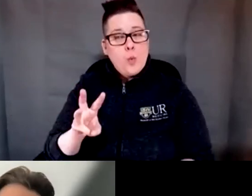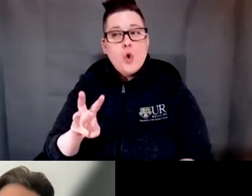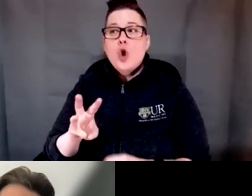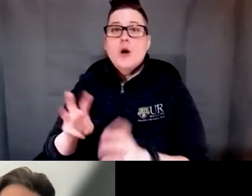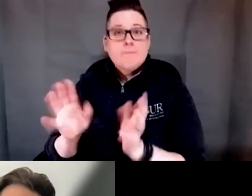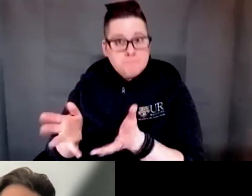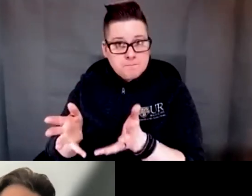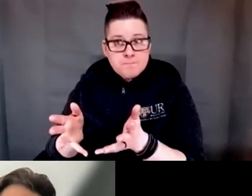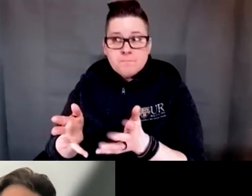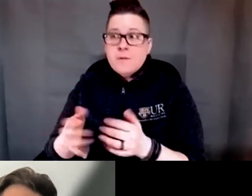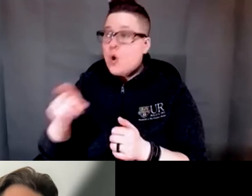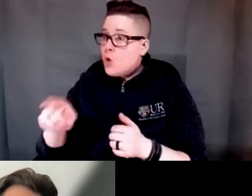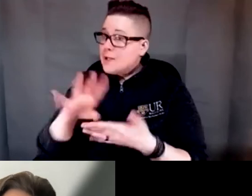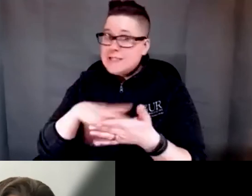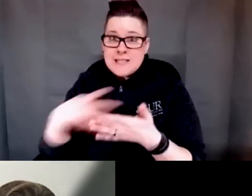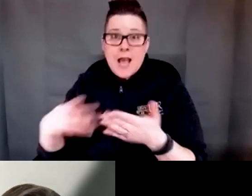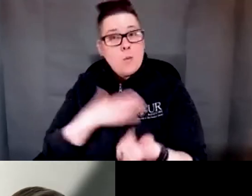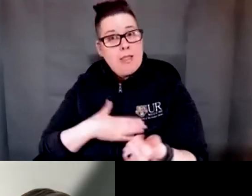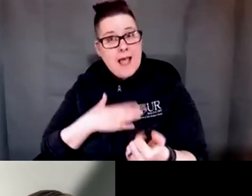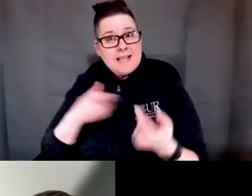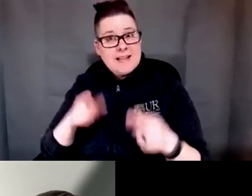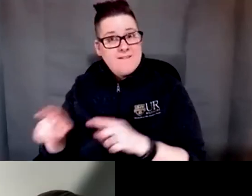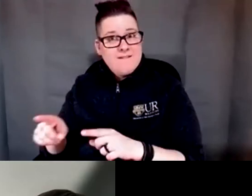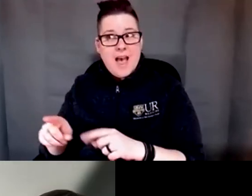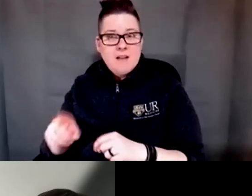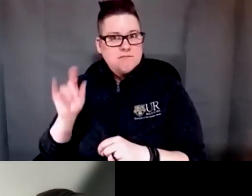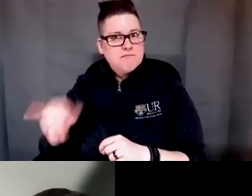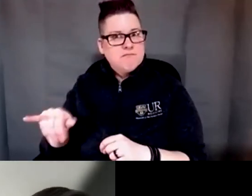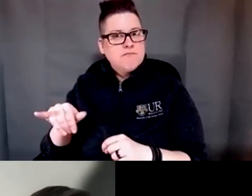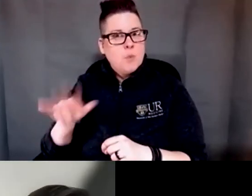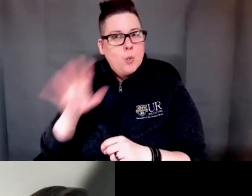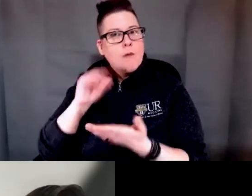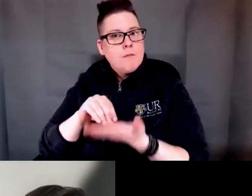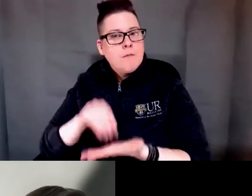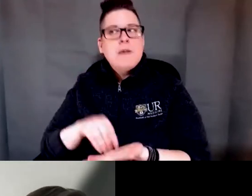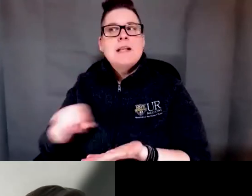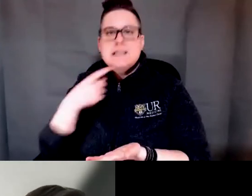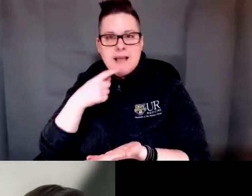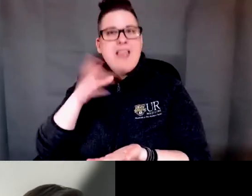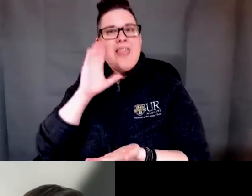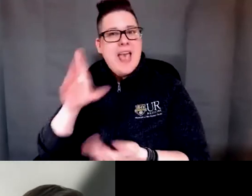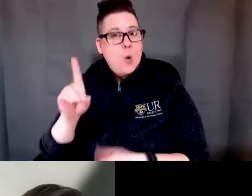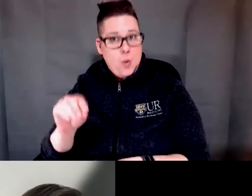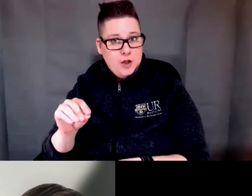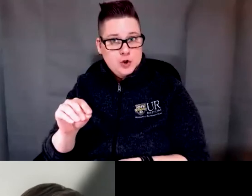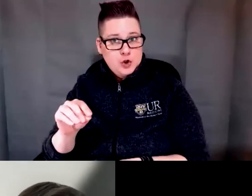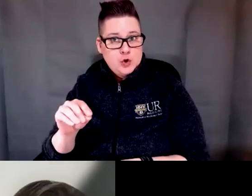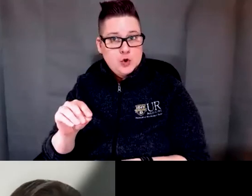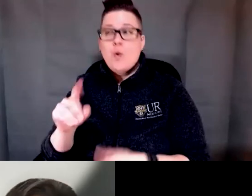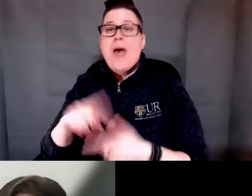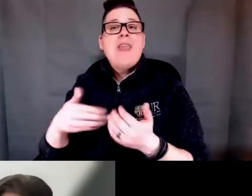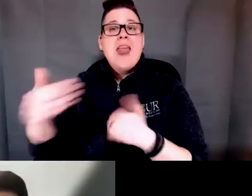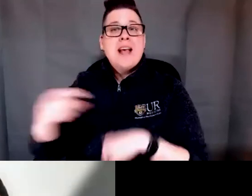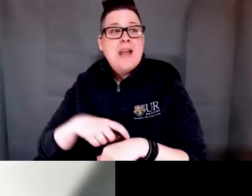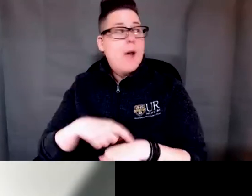in pleasant scheduling again she does mark down what they were going to do and then asks them did you do